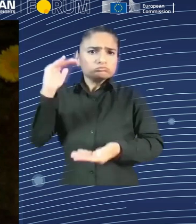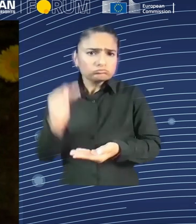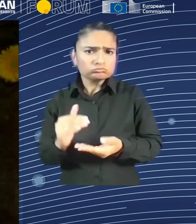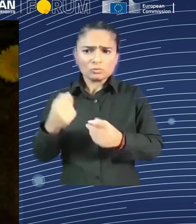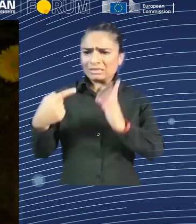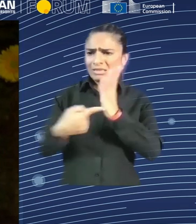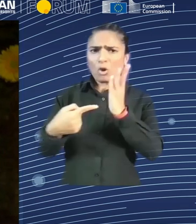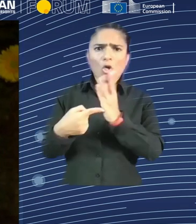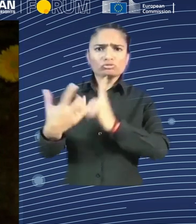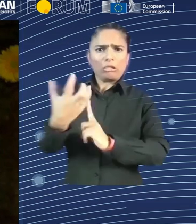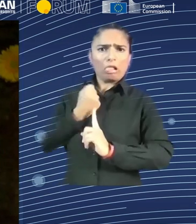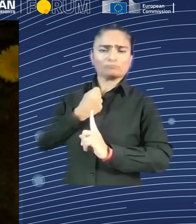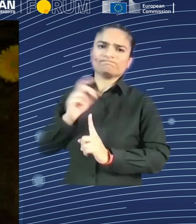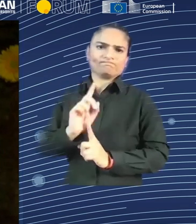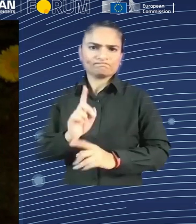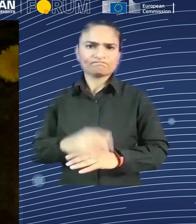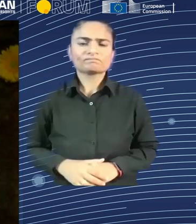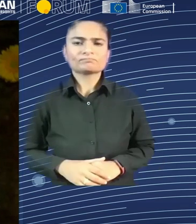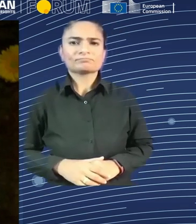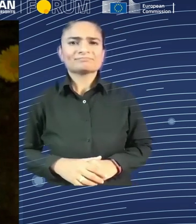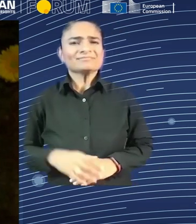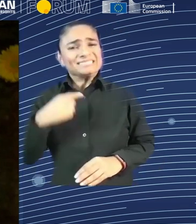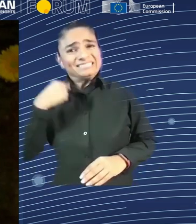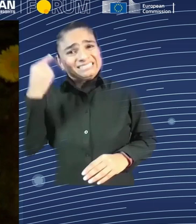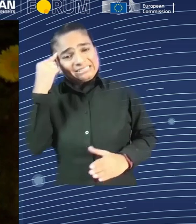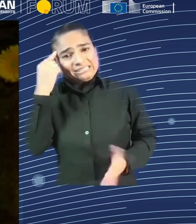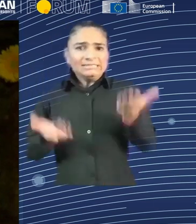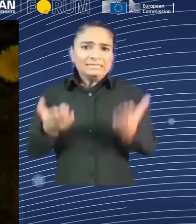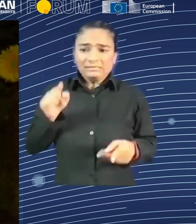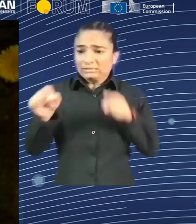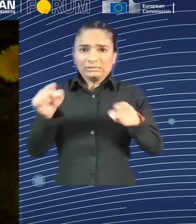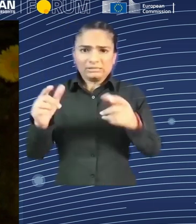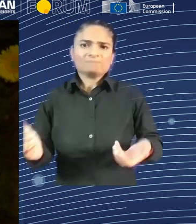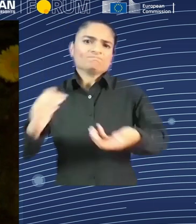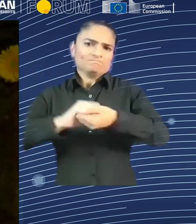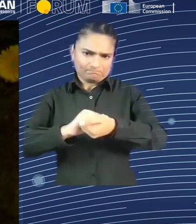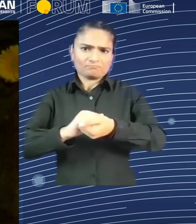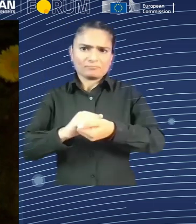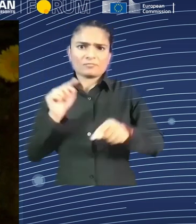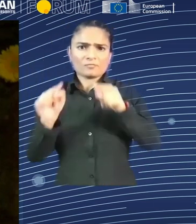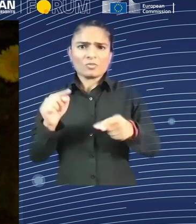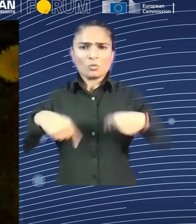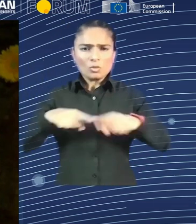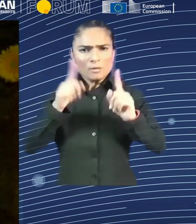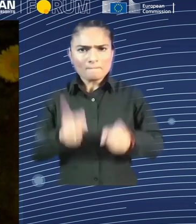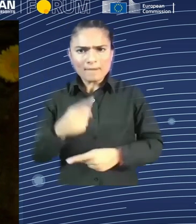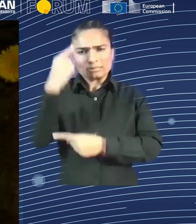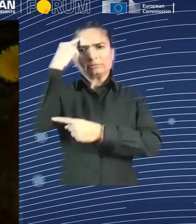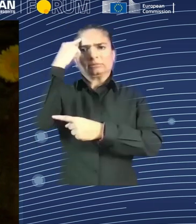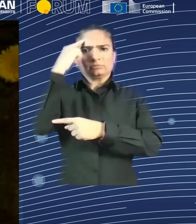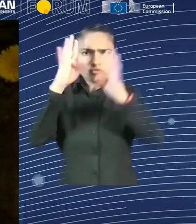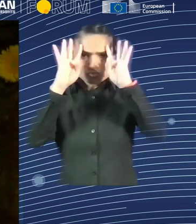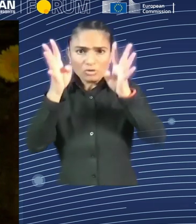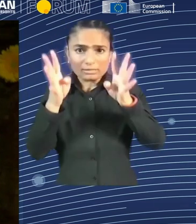harm that may arise with the use of new technologies, focus on data, privacy and cyber